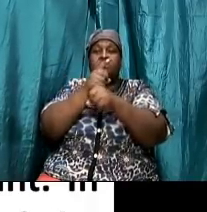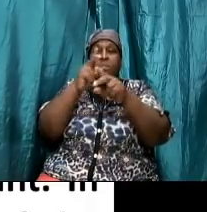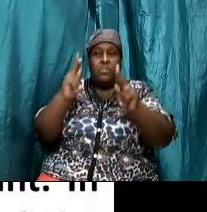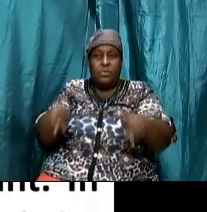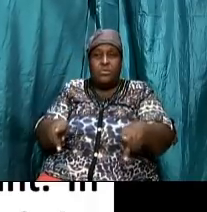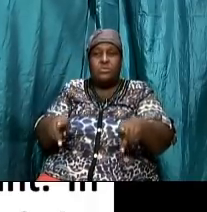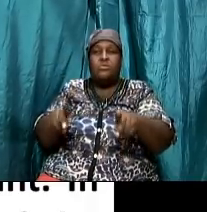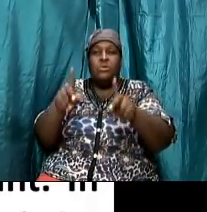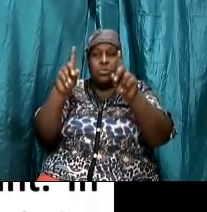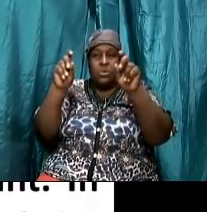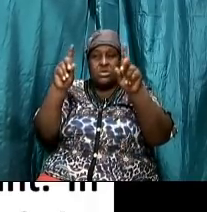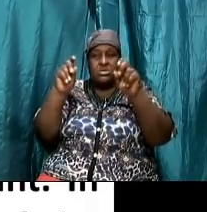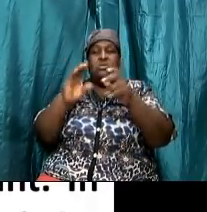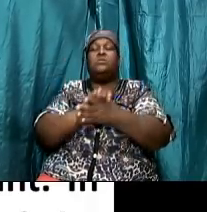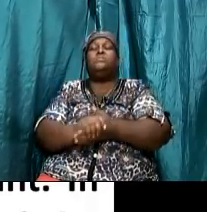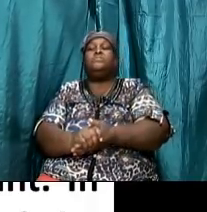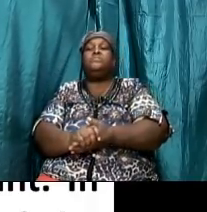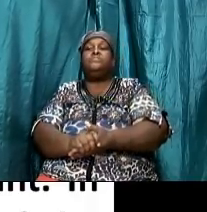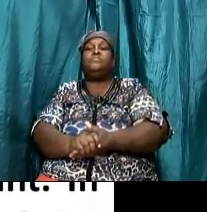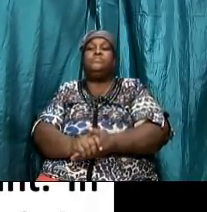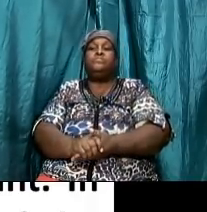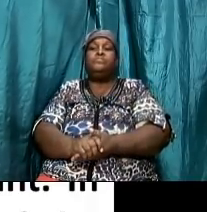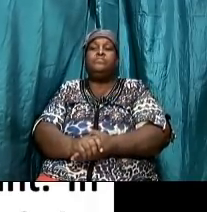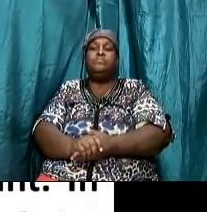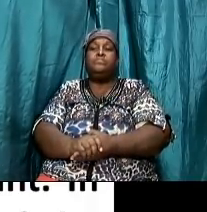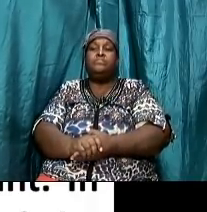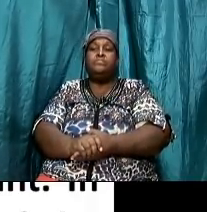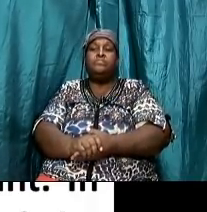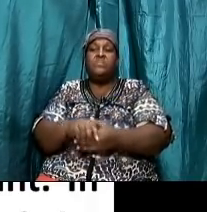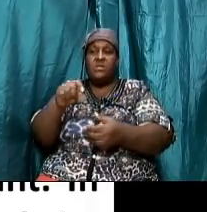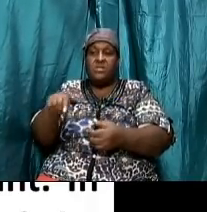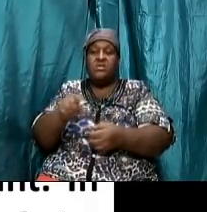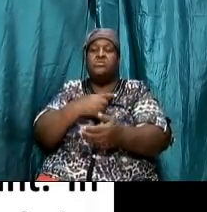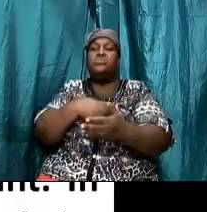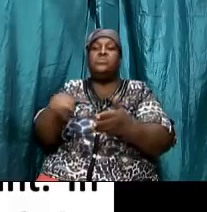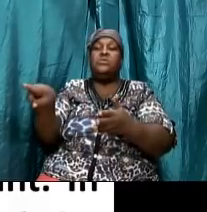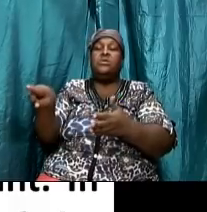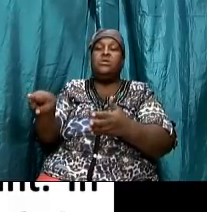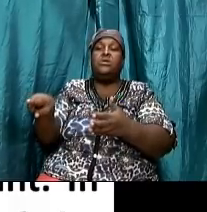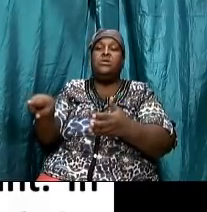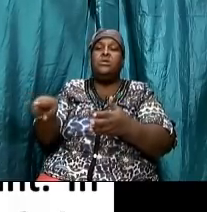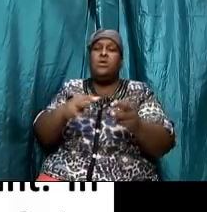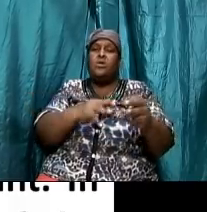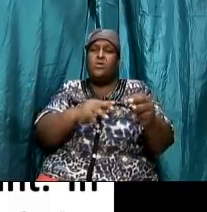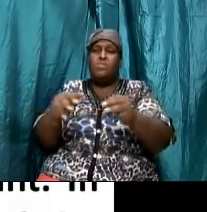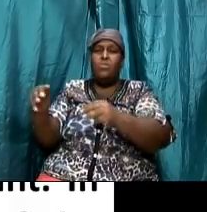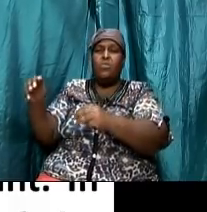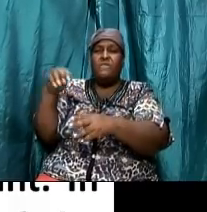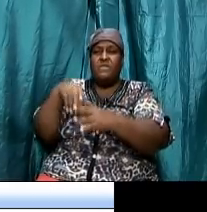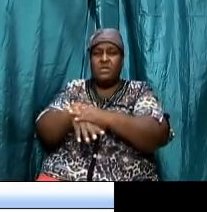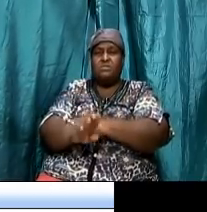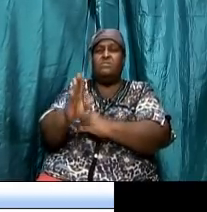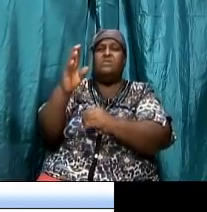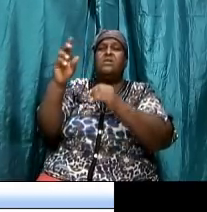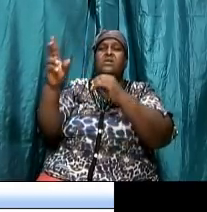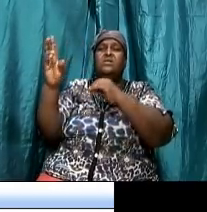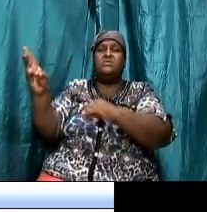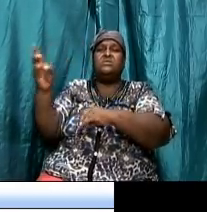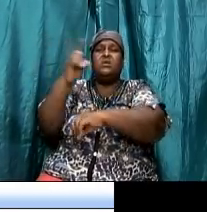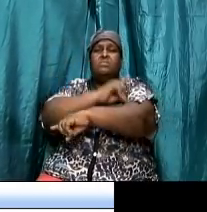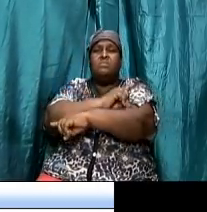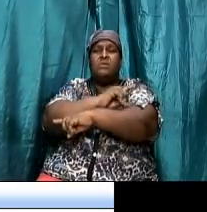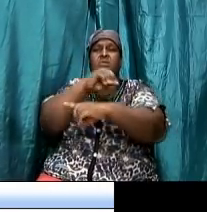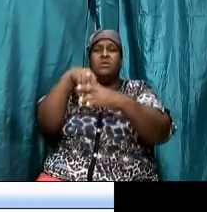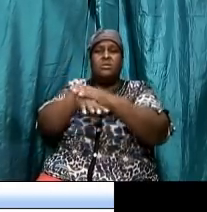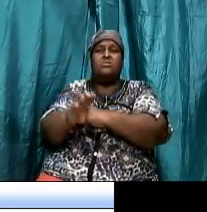let us move to we did promise that this week we are going to move into the sabbath into the new testament amen